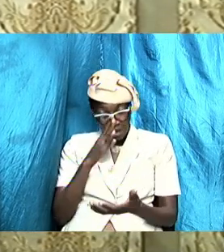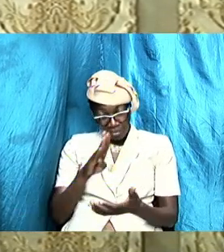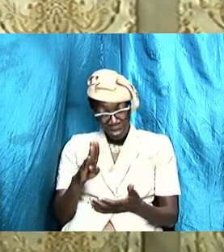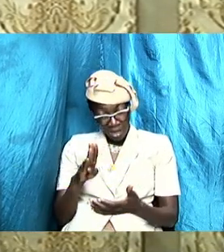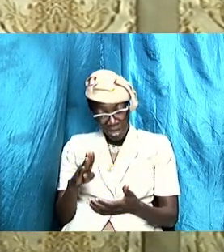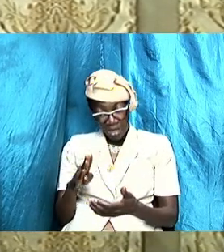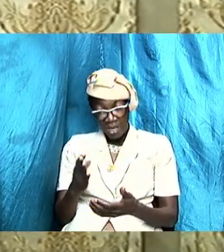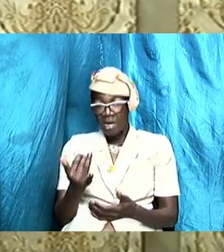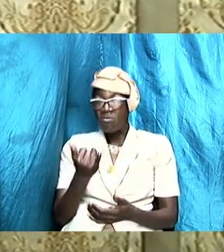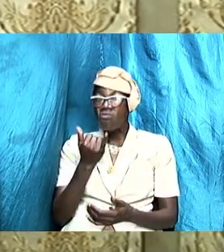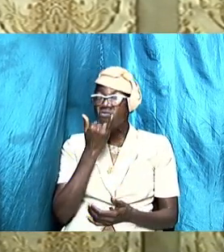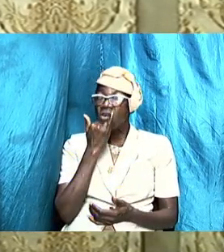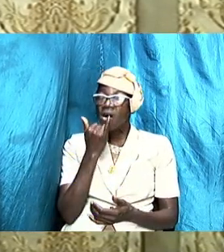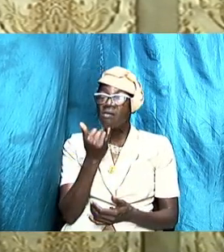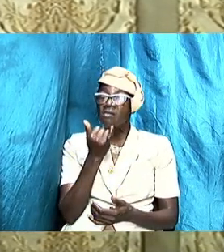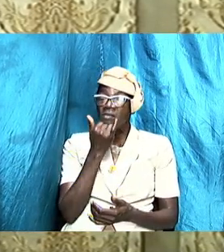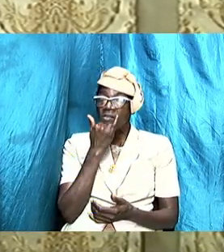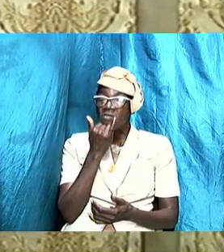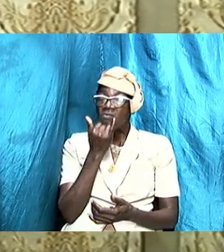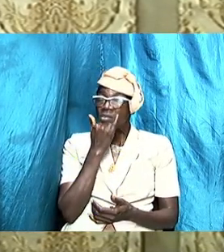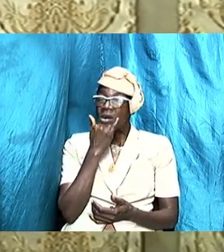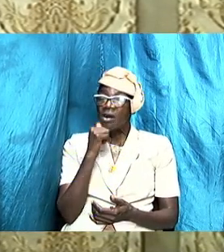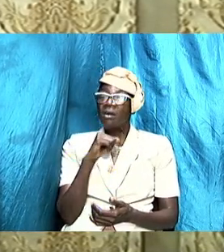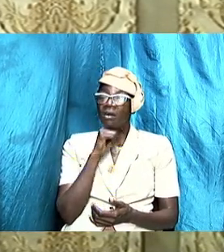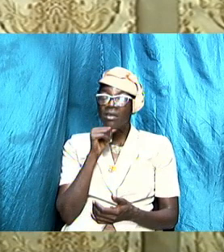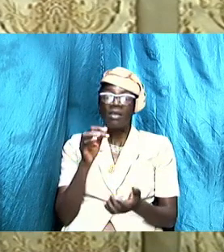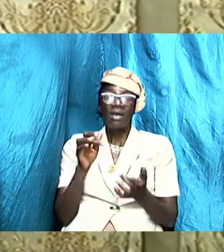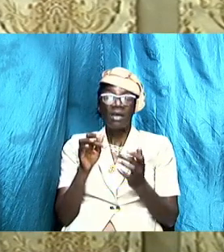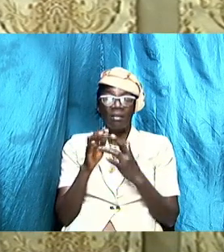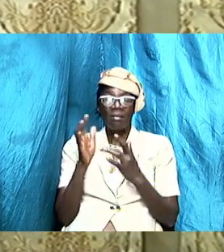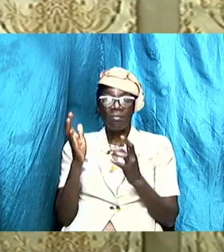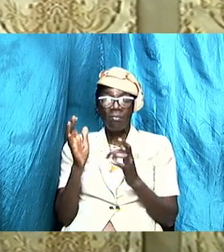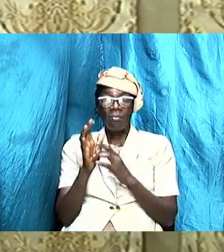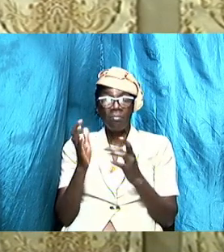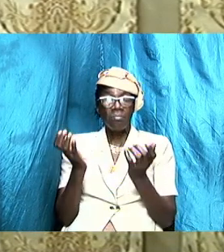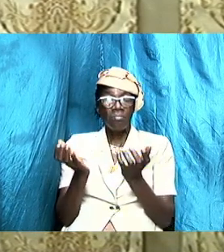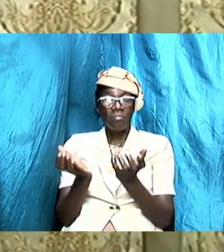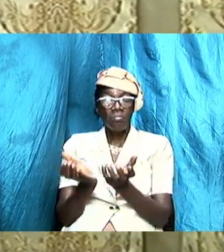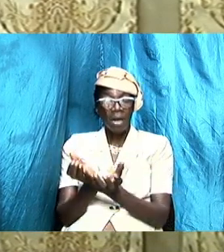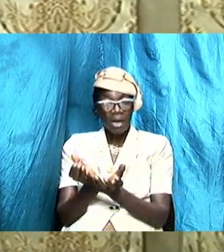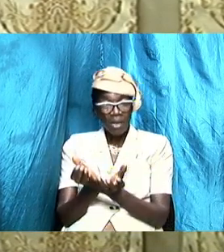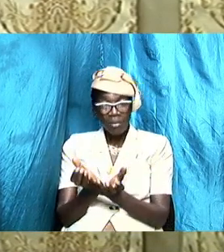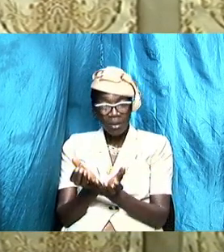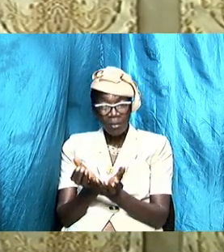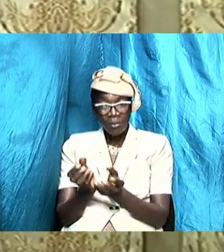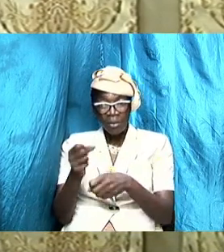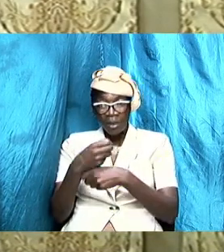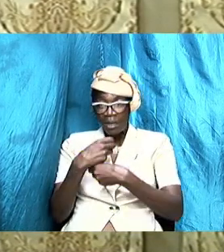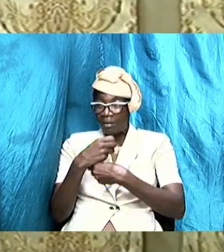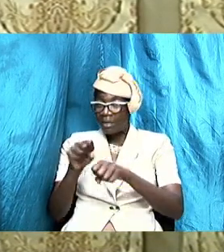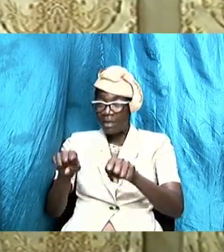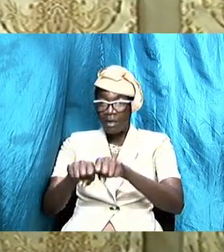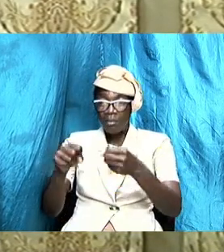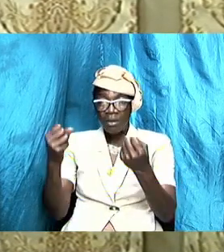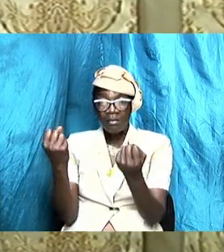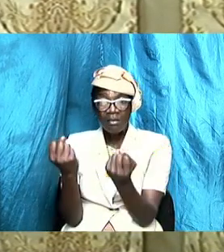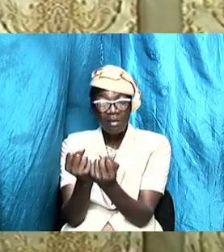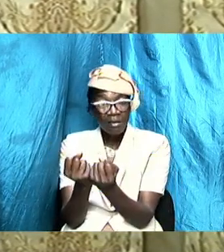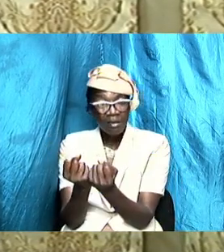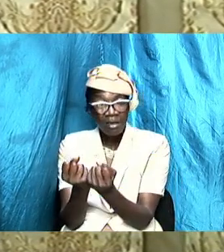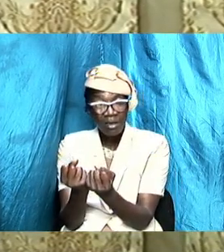it is wrong it is unbiblical because you are setting up a system of